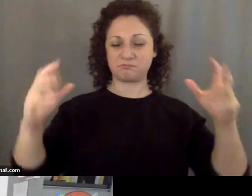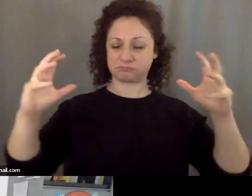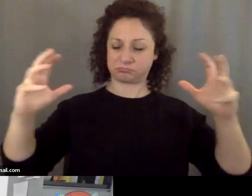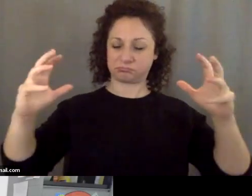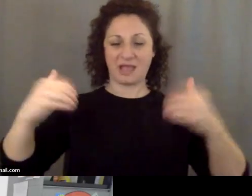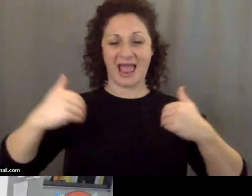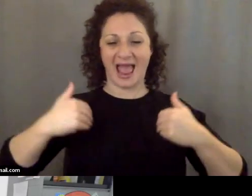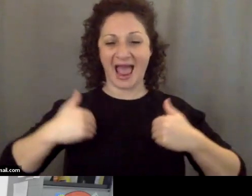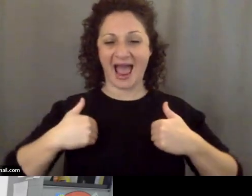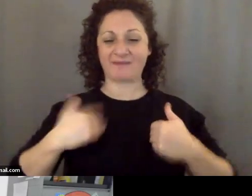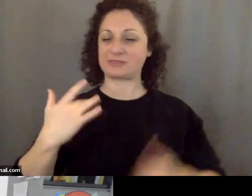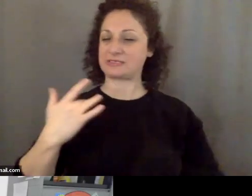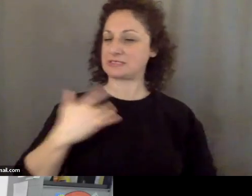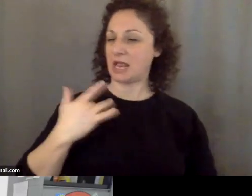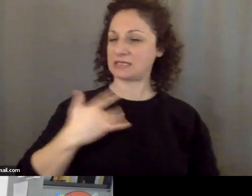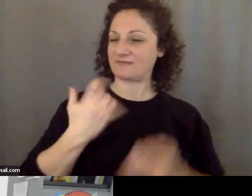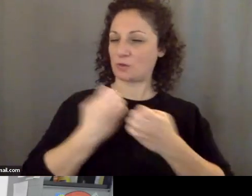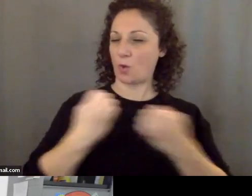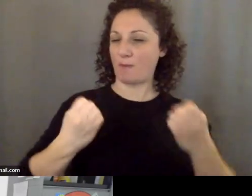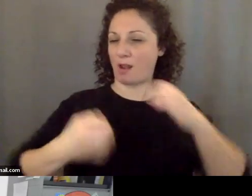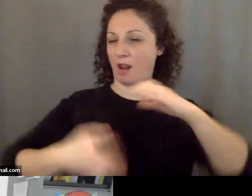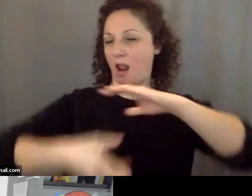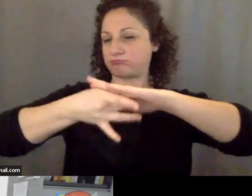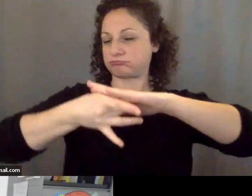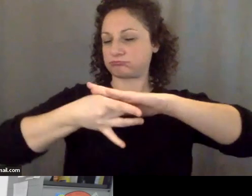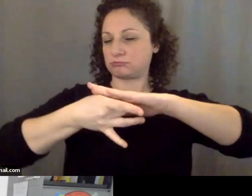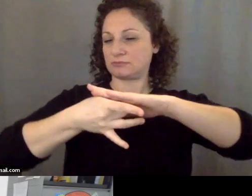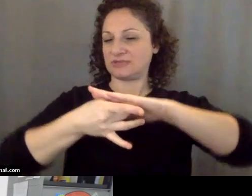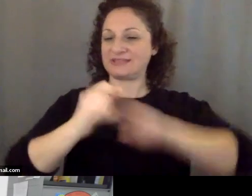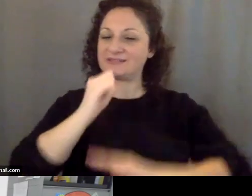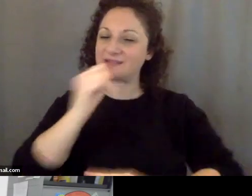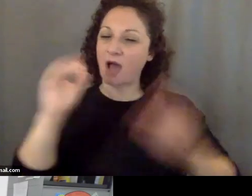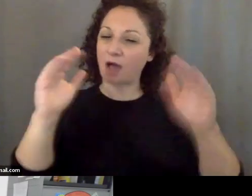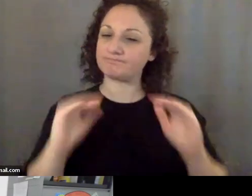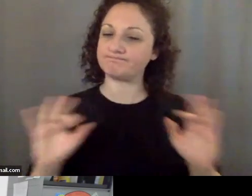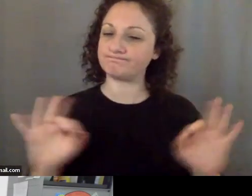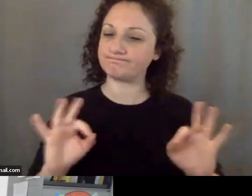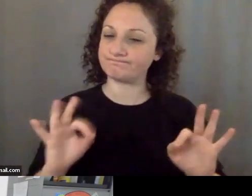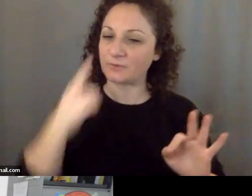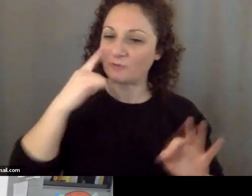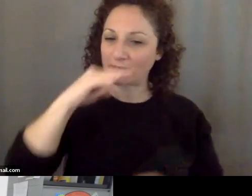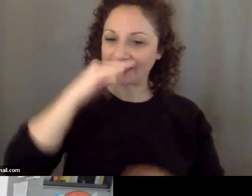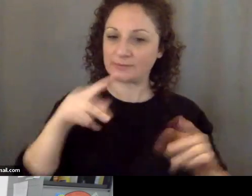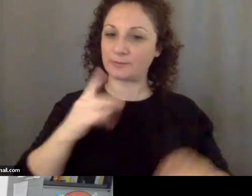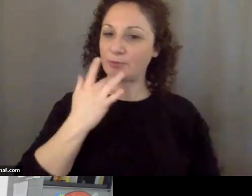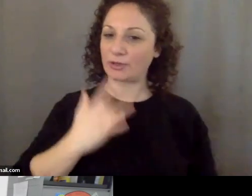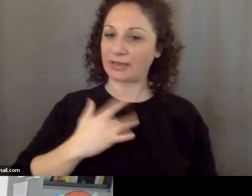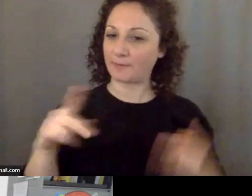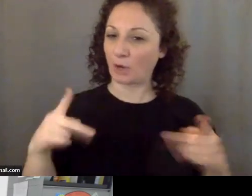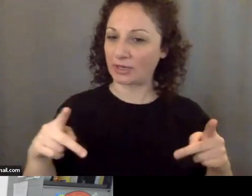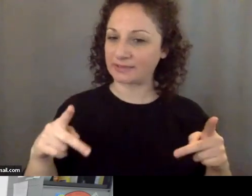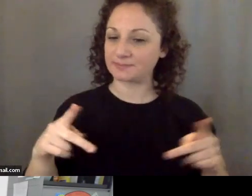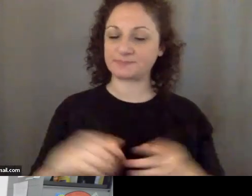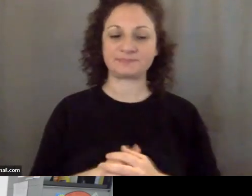than something for a kid's birthday party. Okay. And then another thing I've heard is,